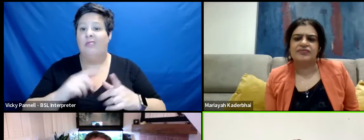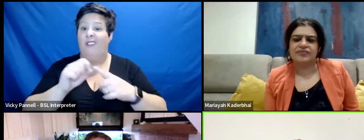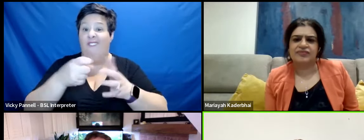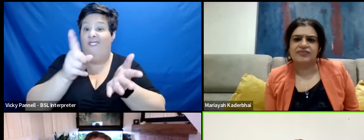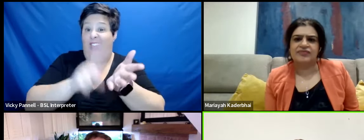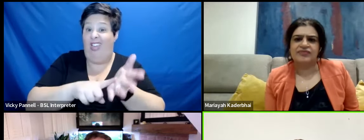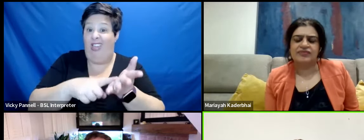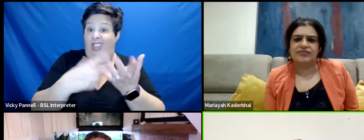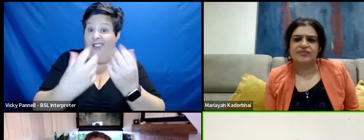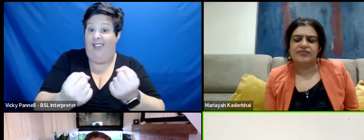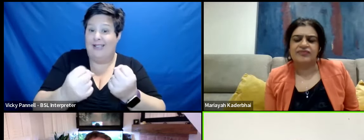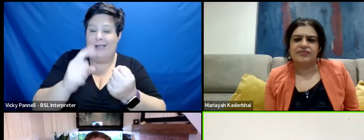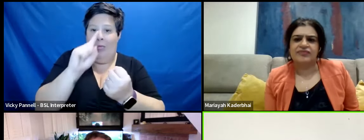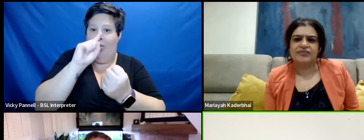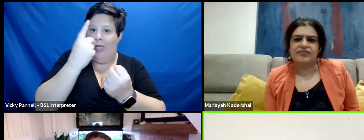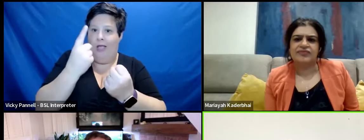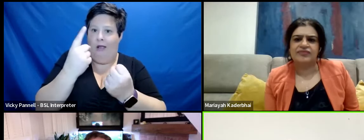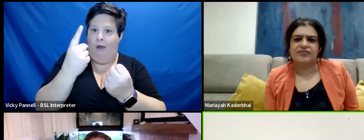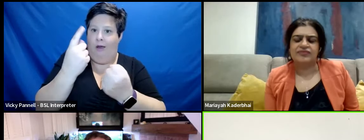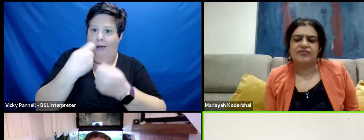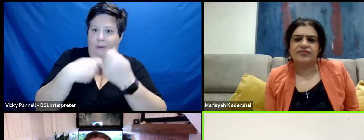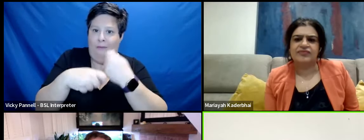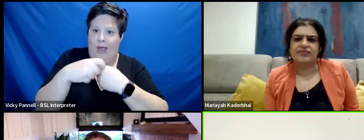is that Phil has that he can't fully be